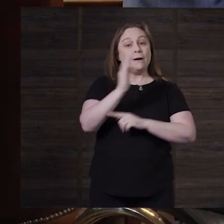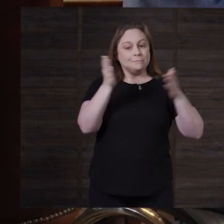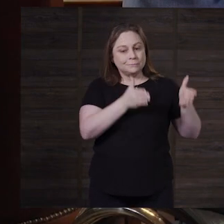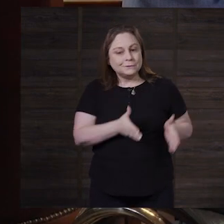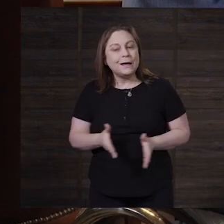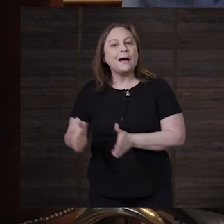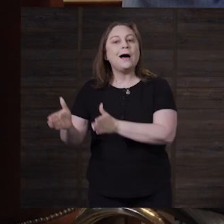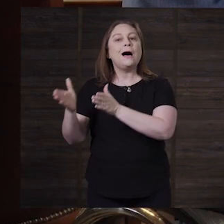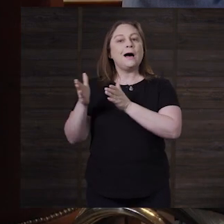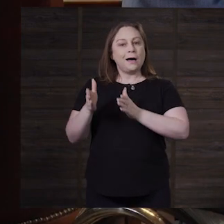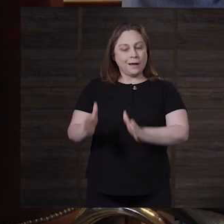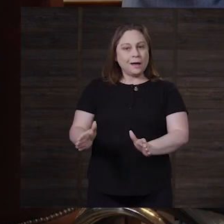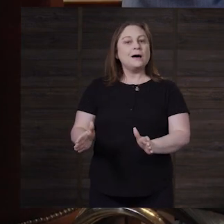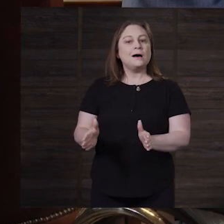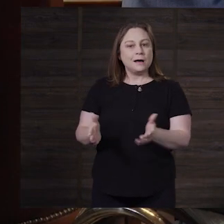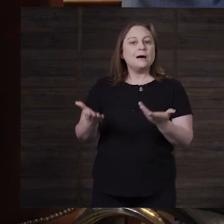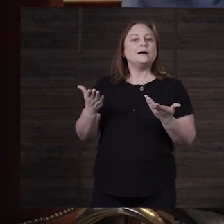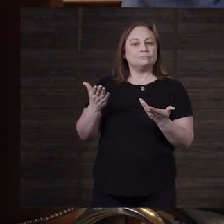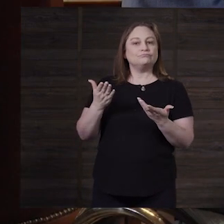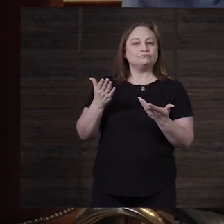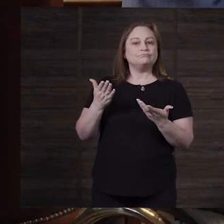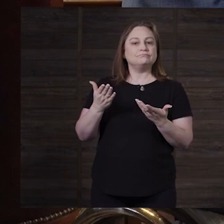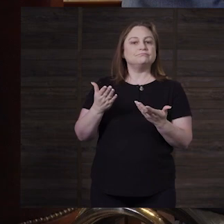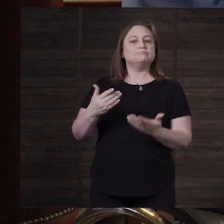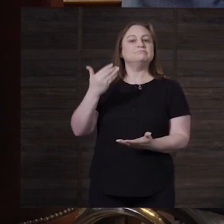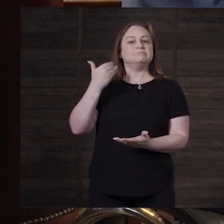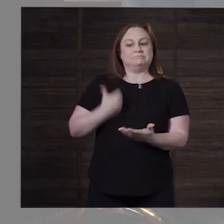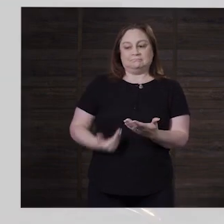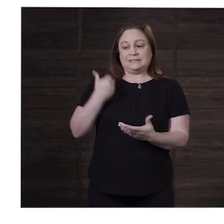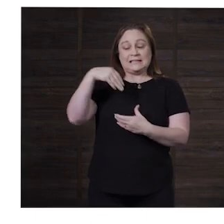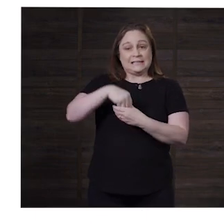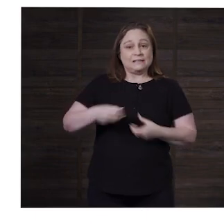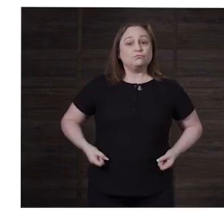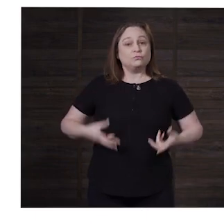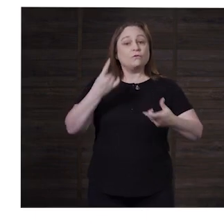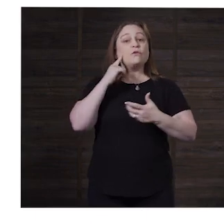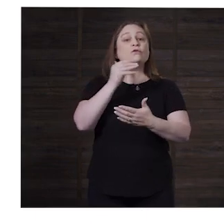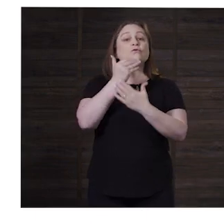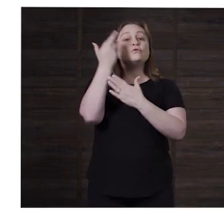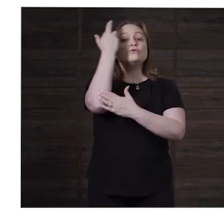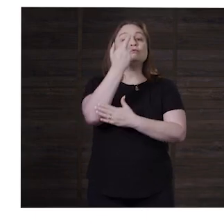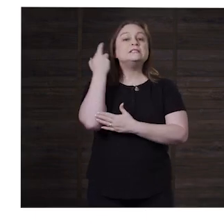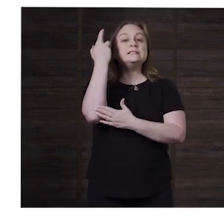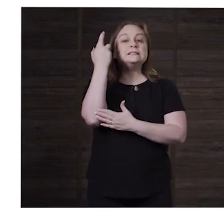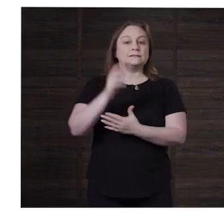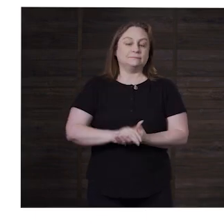God's all fit in the master plan to put me in this wheelchair but maybe it's for a good reason.